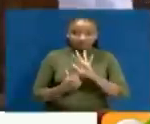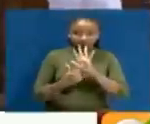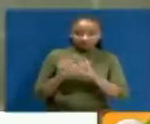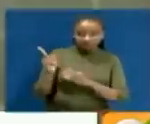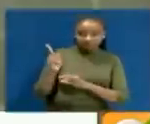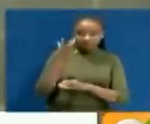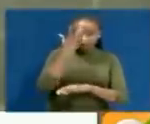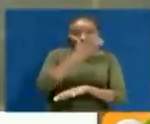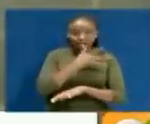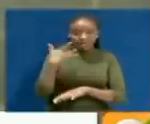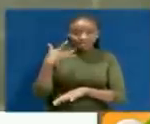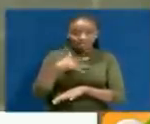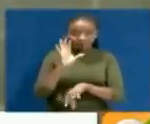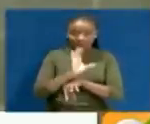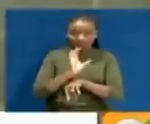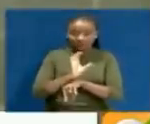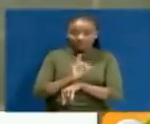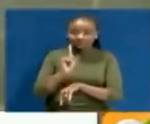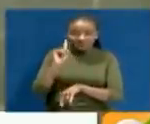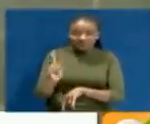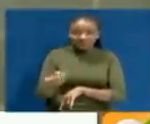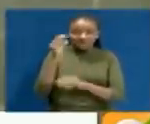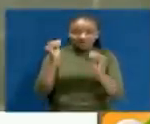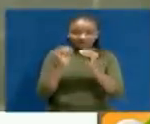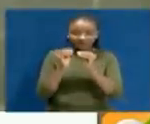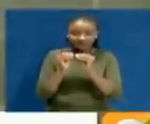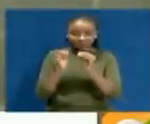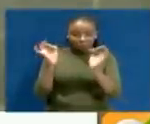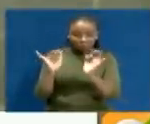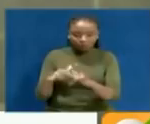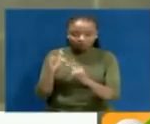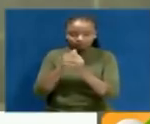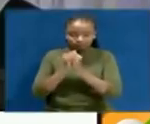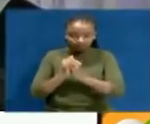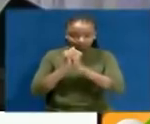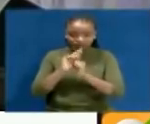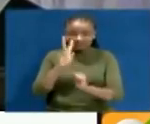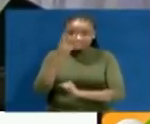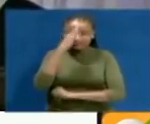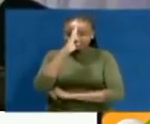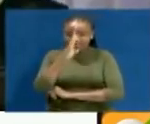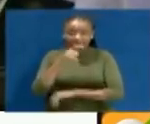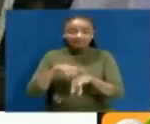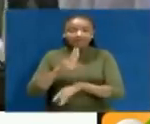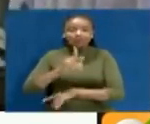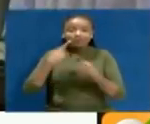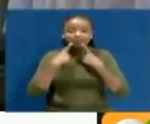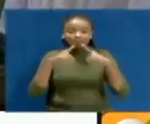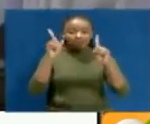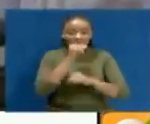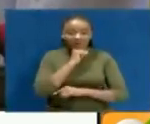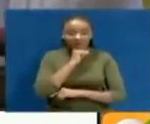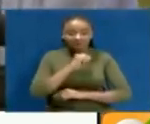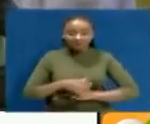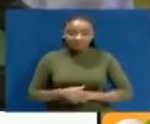Cathedral in Nairobi, it's the first physical congregational service here and second Sunday since President Kenyatta lifted the